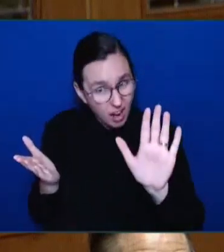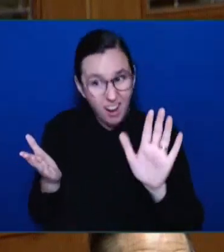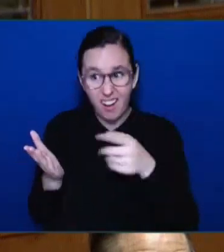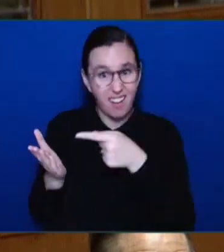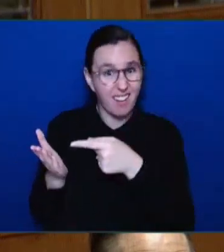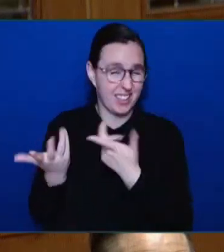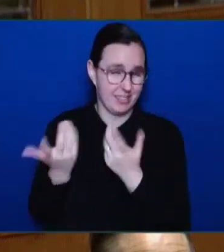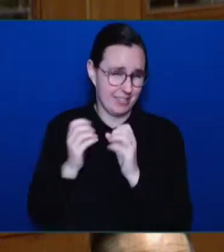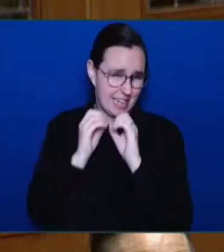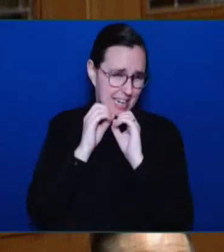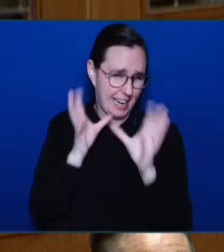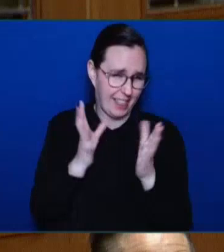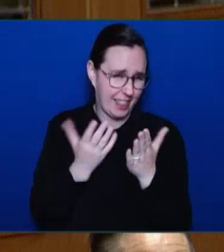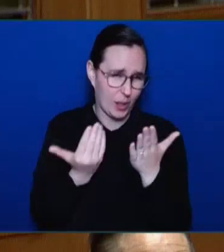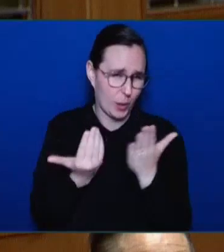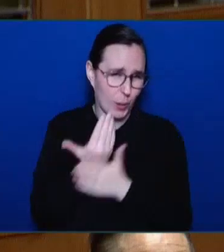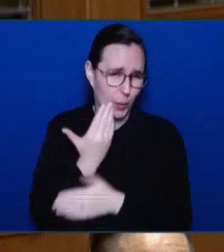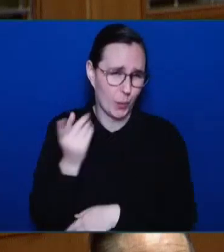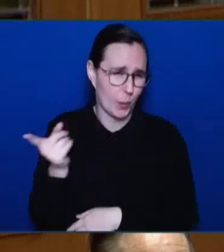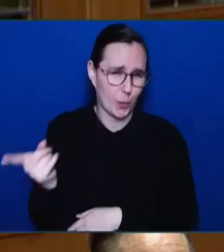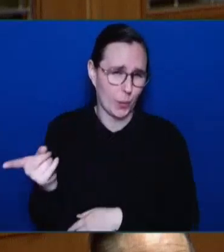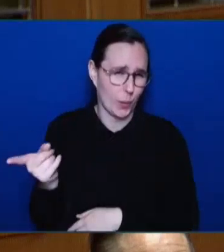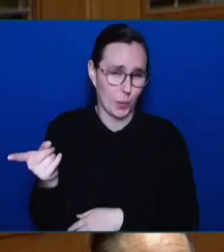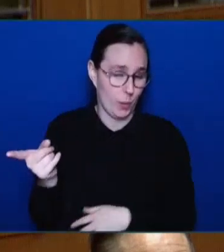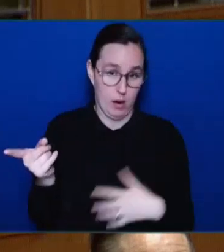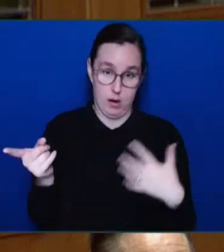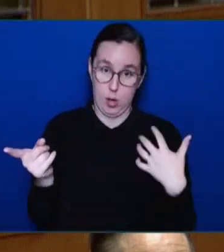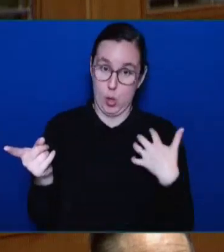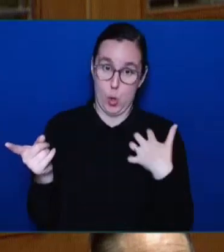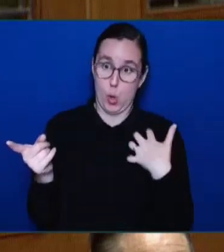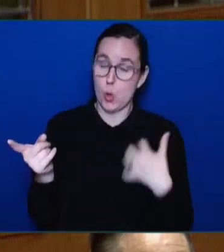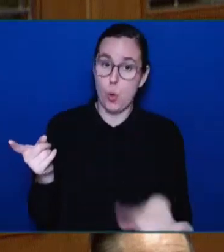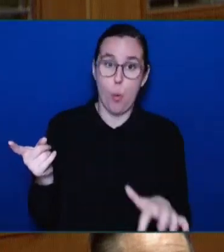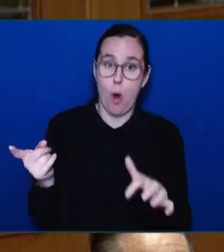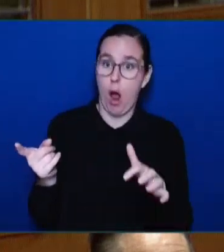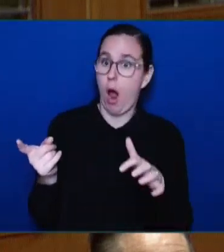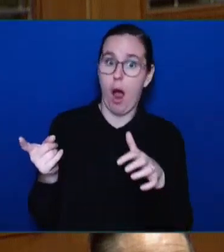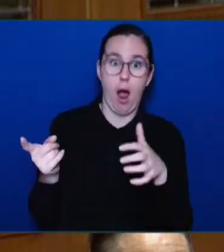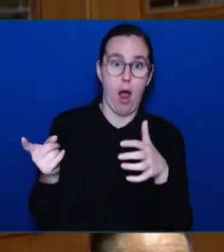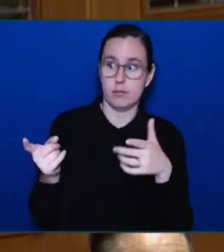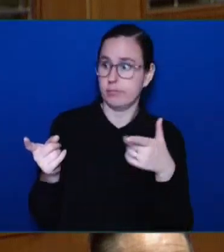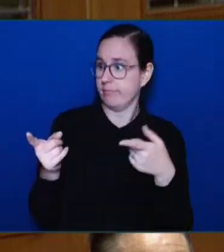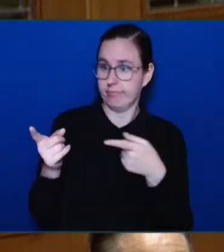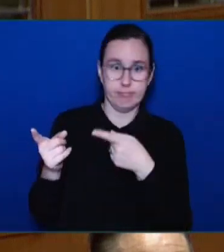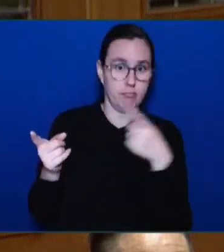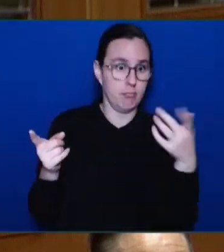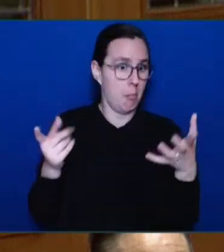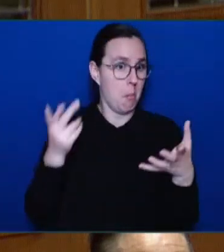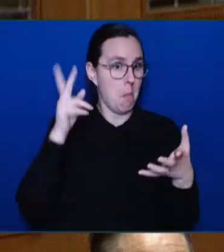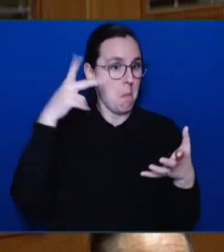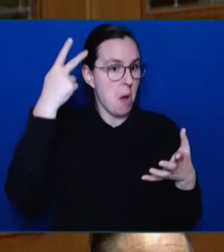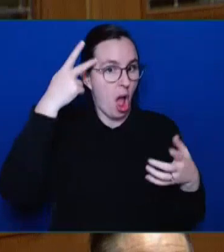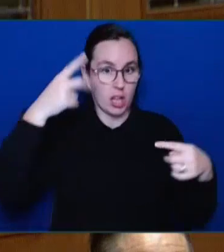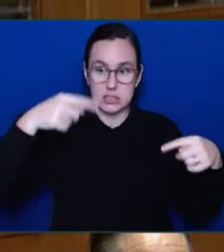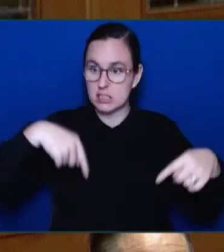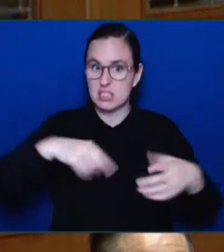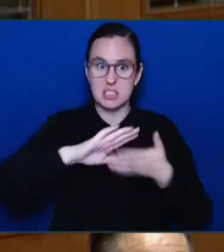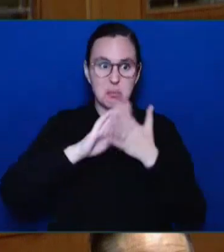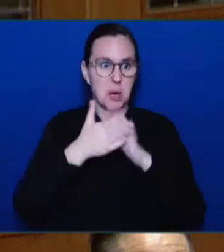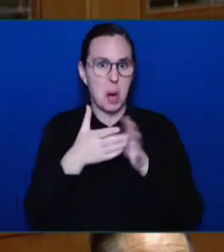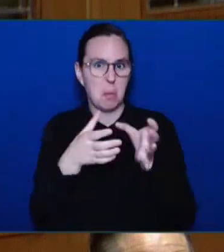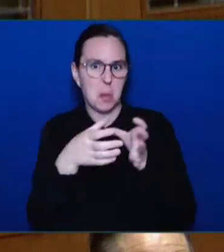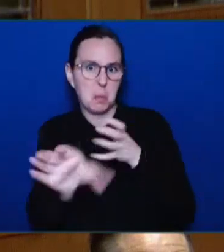we are in an us-versus-them mentality. I believe that we all care deeply